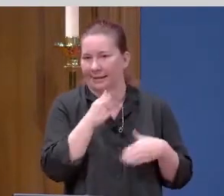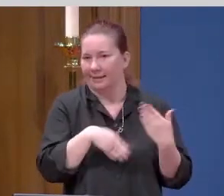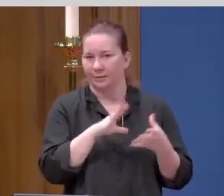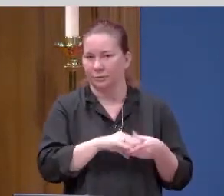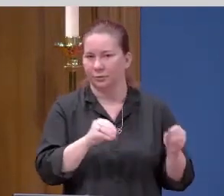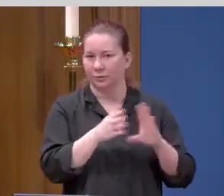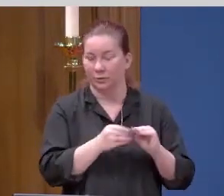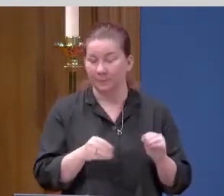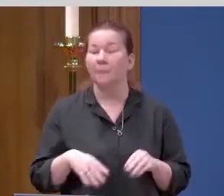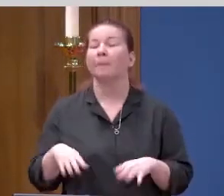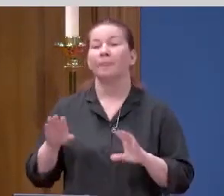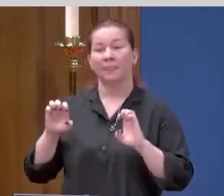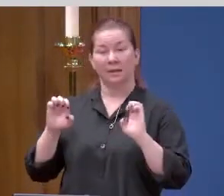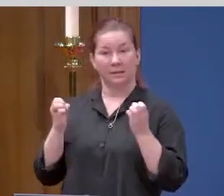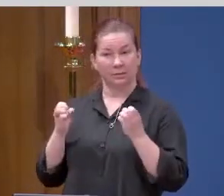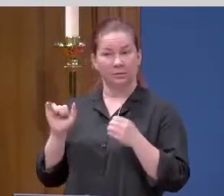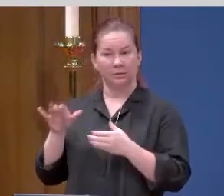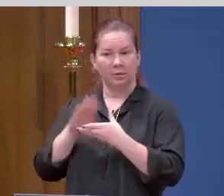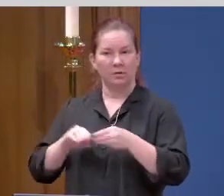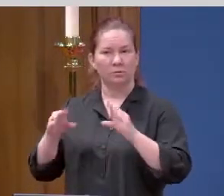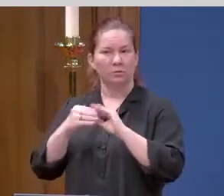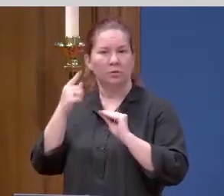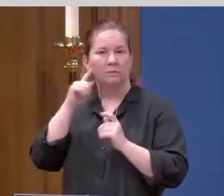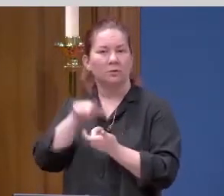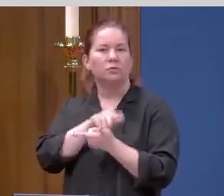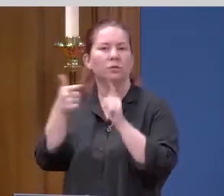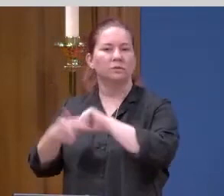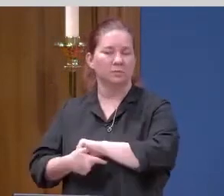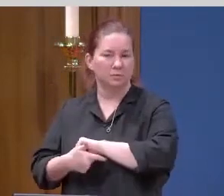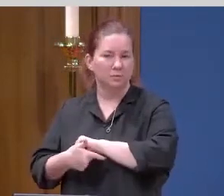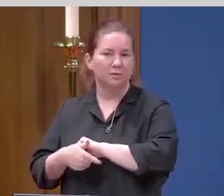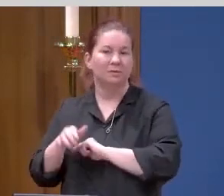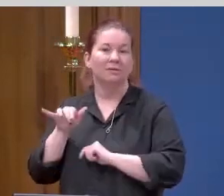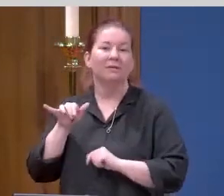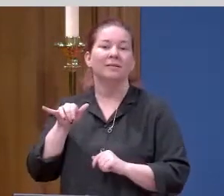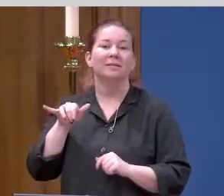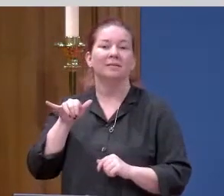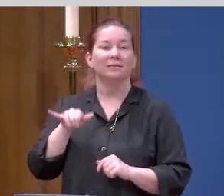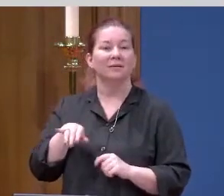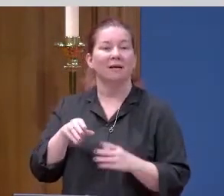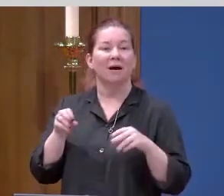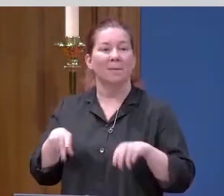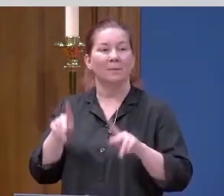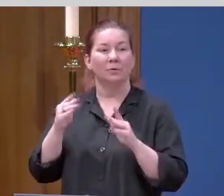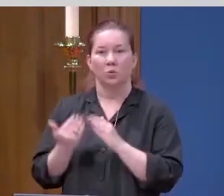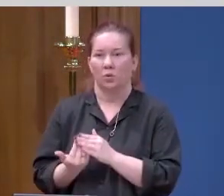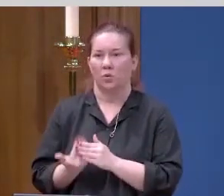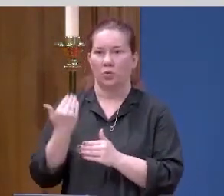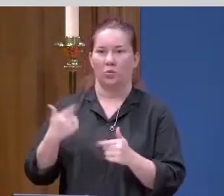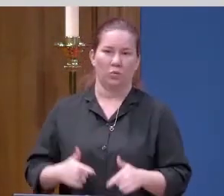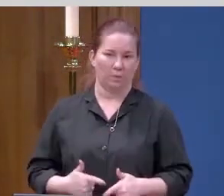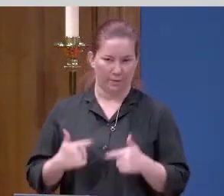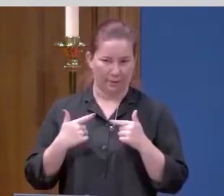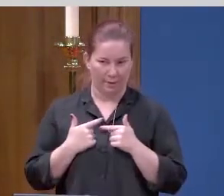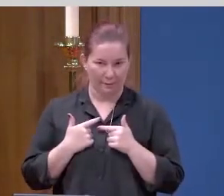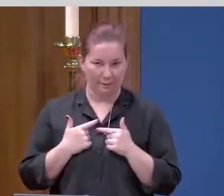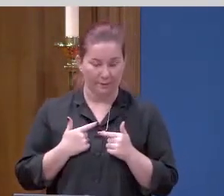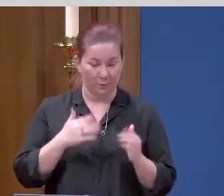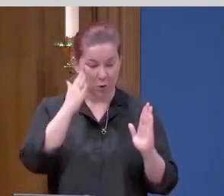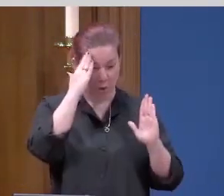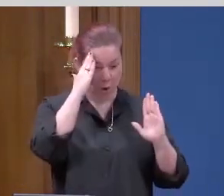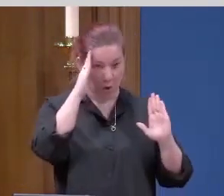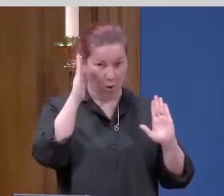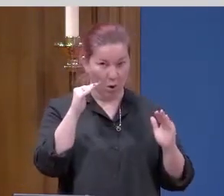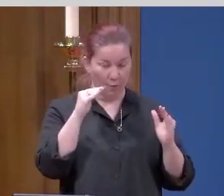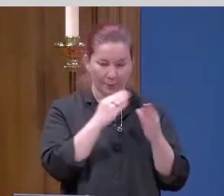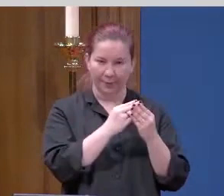Easter is the story of transformation, of the opportunity for new life. Hope was gone,